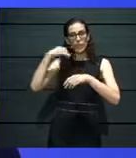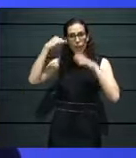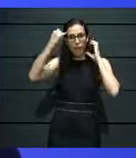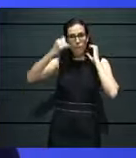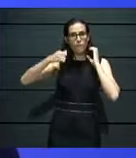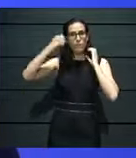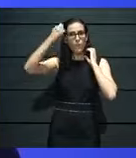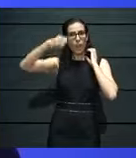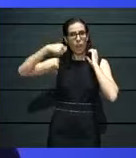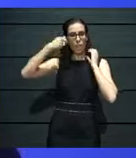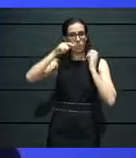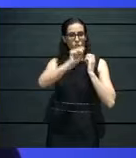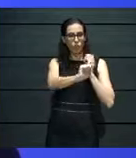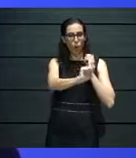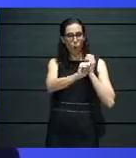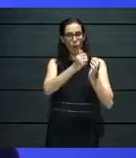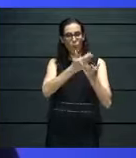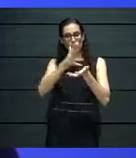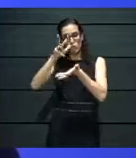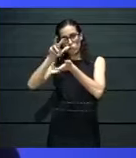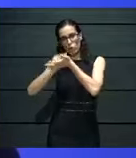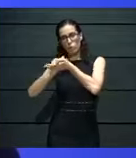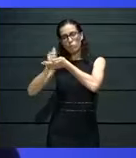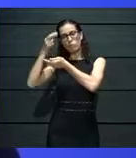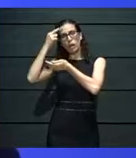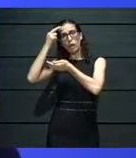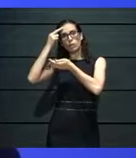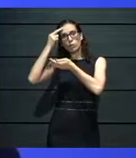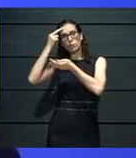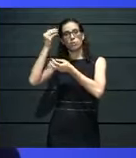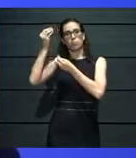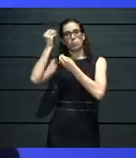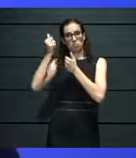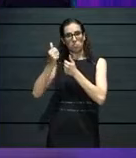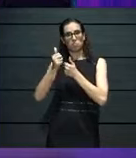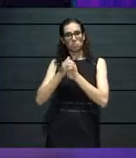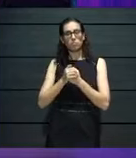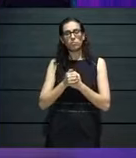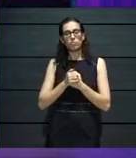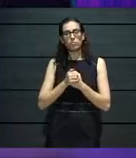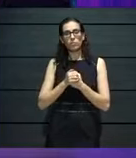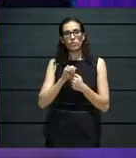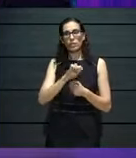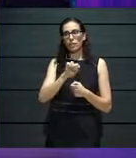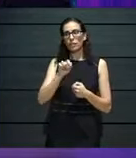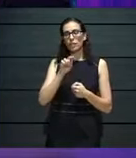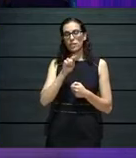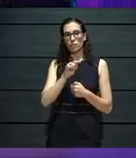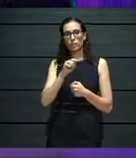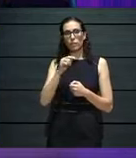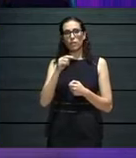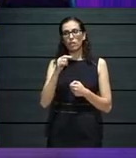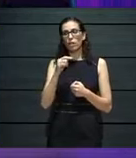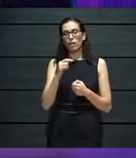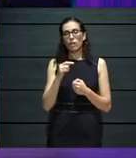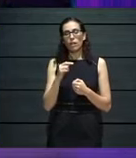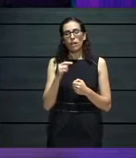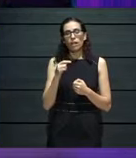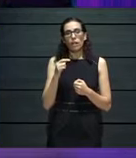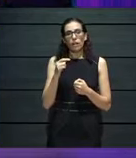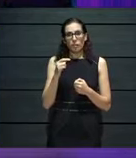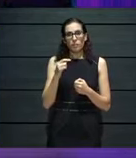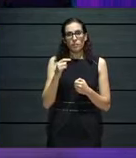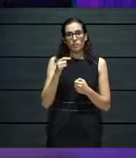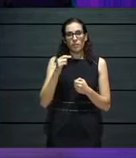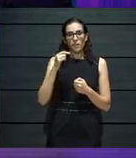So this, again, so the insight we got from actually digital. I think you already were very active on digital,